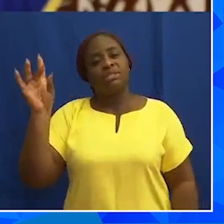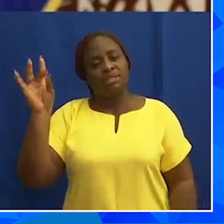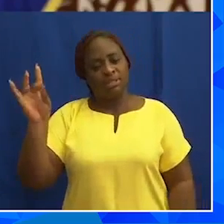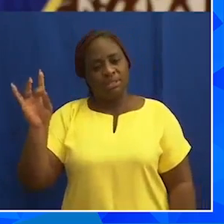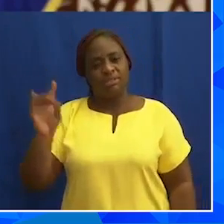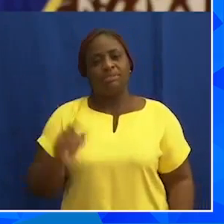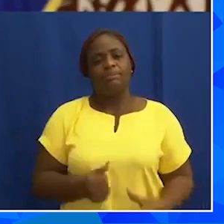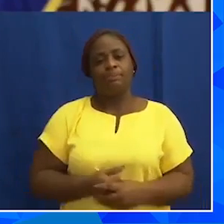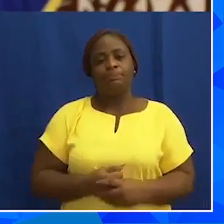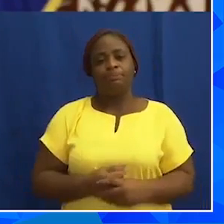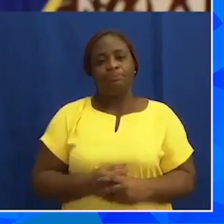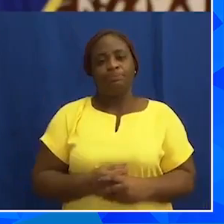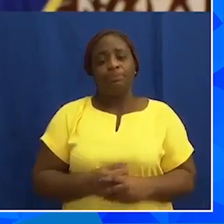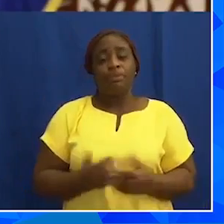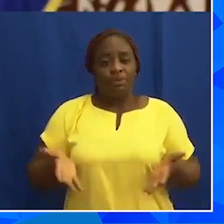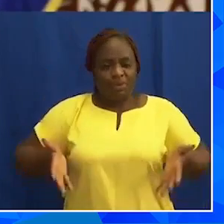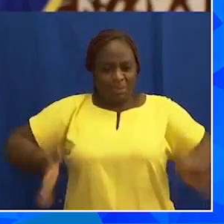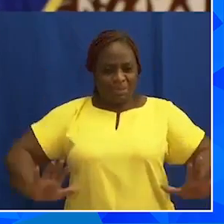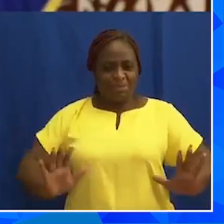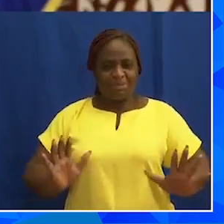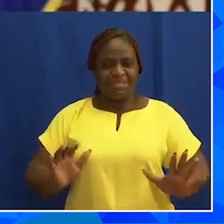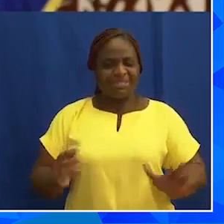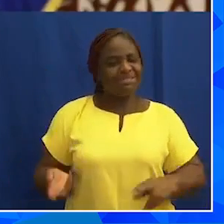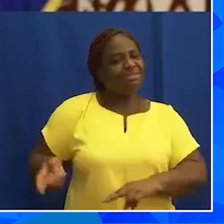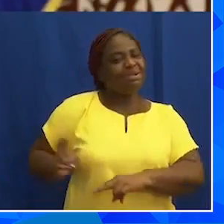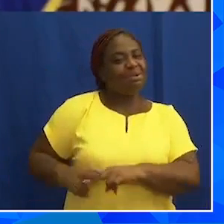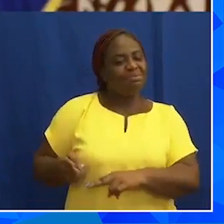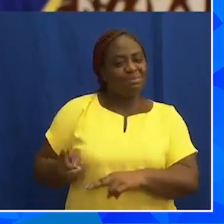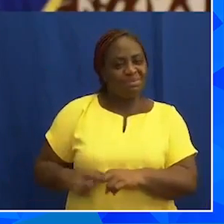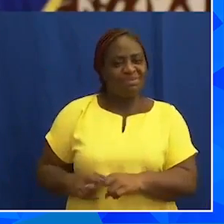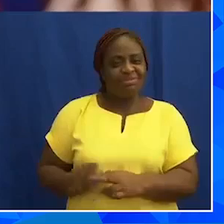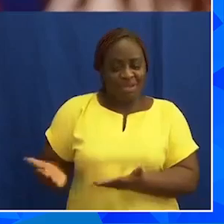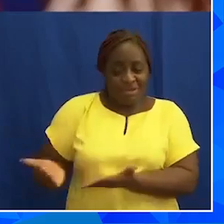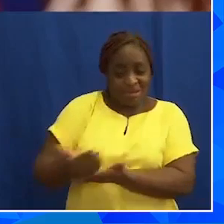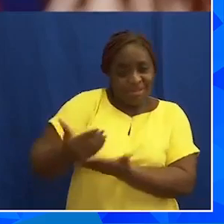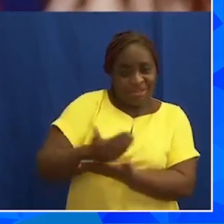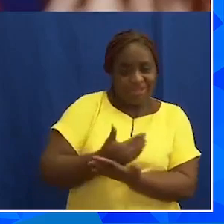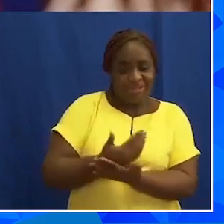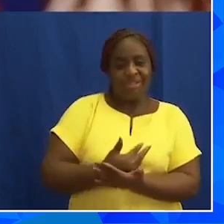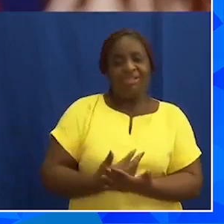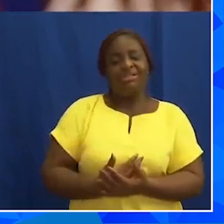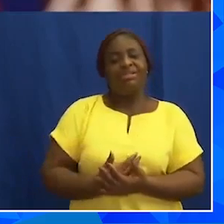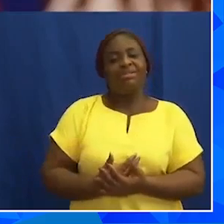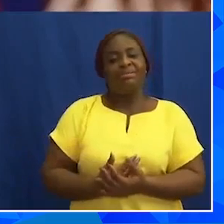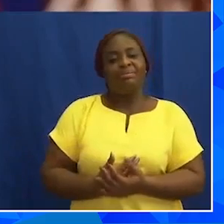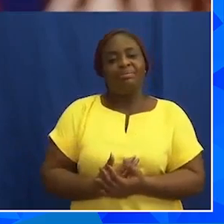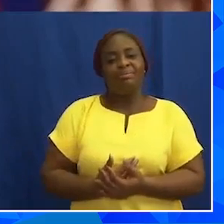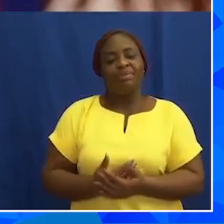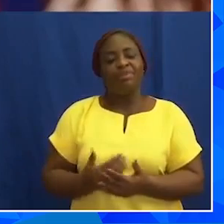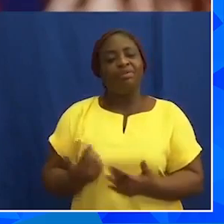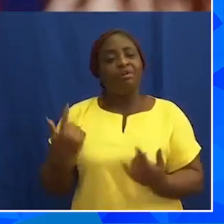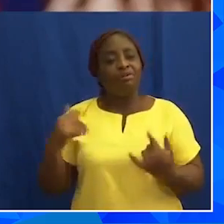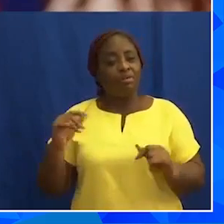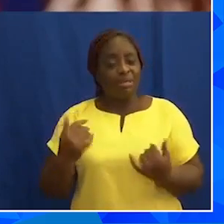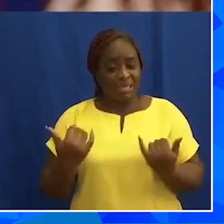we're committed to improving the revenue collection effort from the current tax revenue to